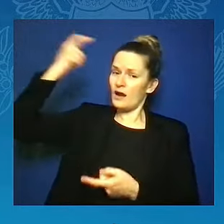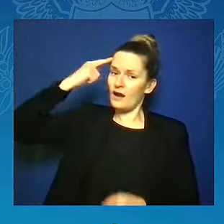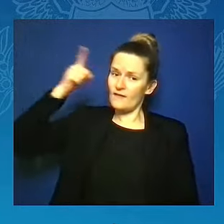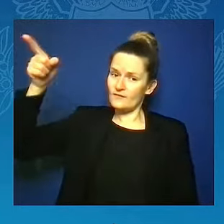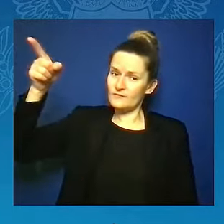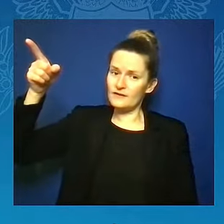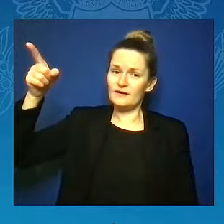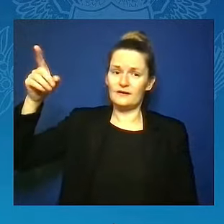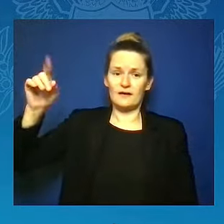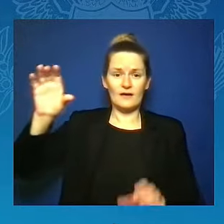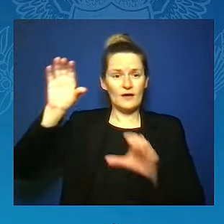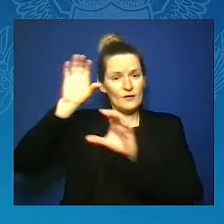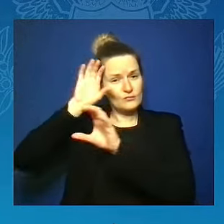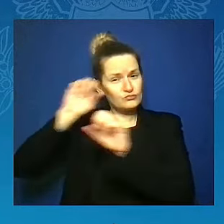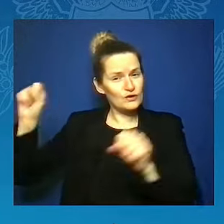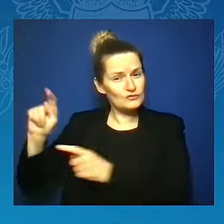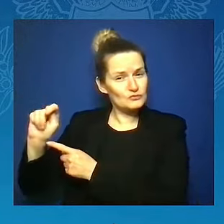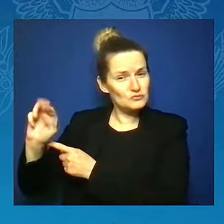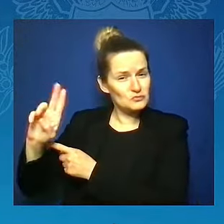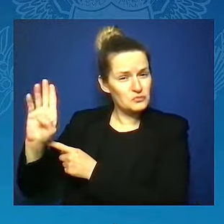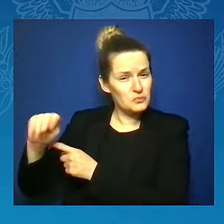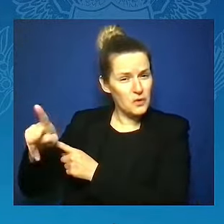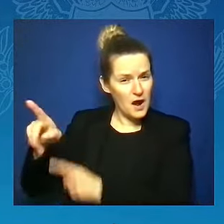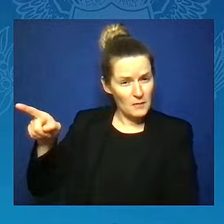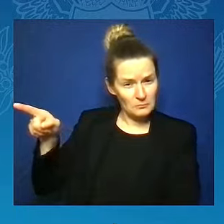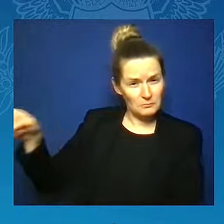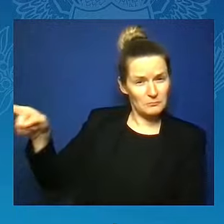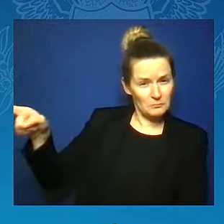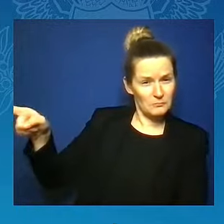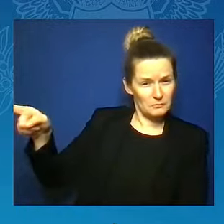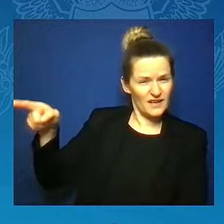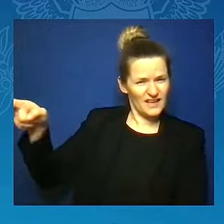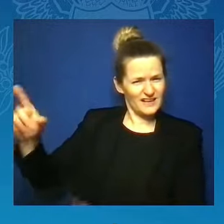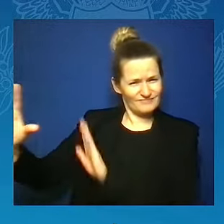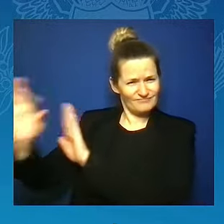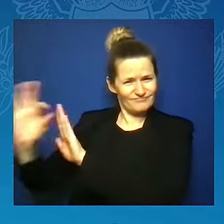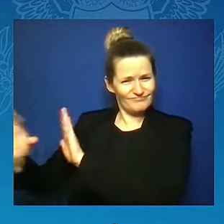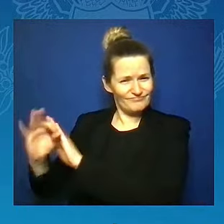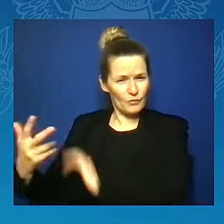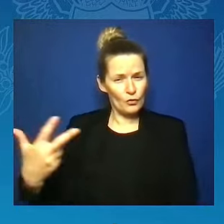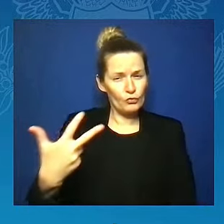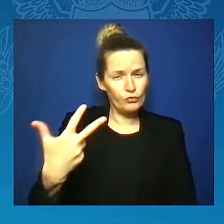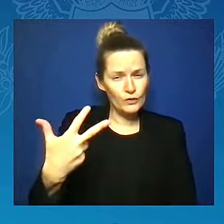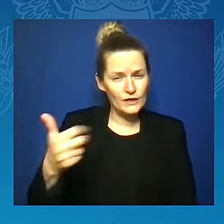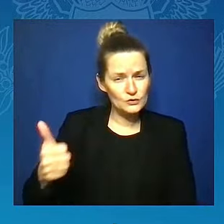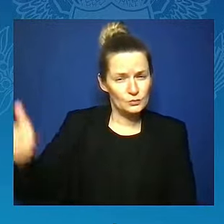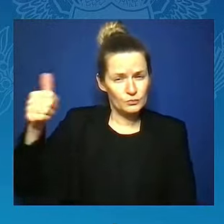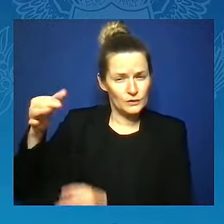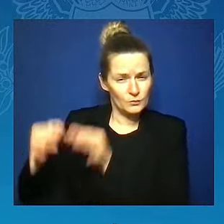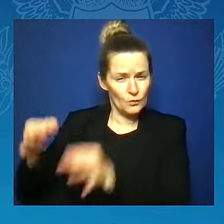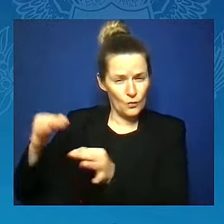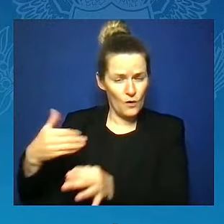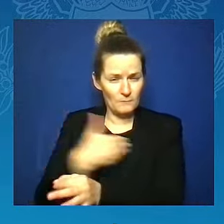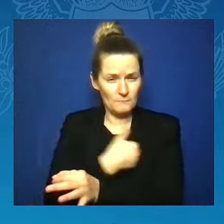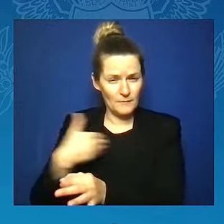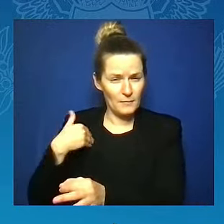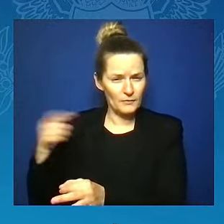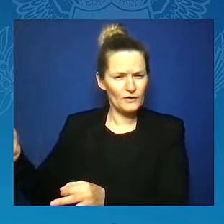them to overturn Roe v. Wade. The United States Supreme Court, previously the court of Thurgood and RBG.